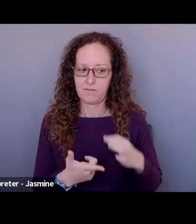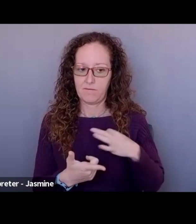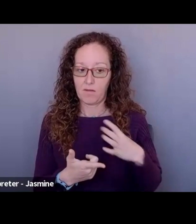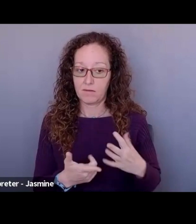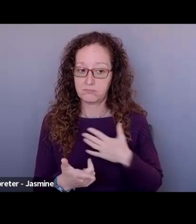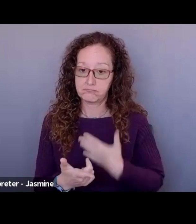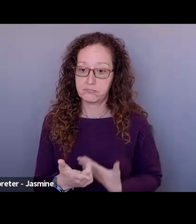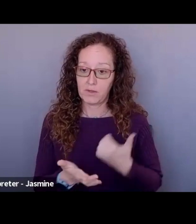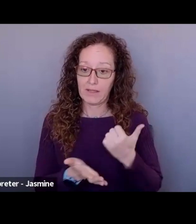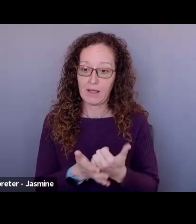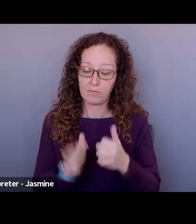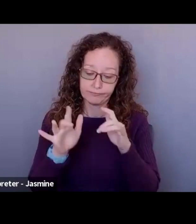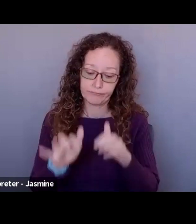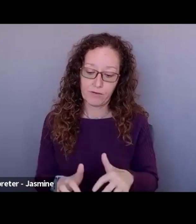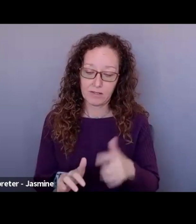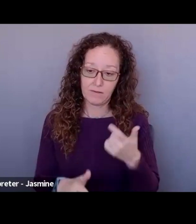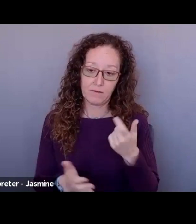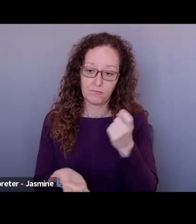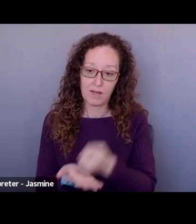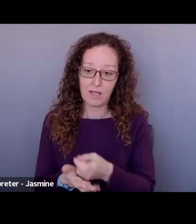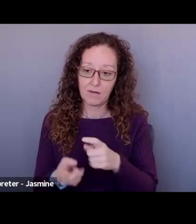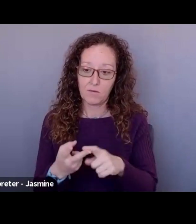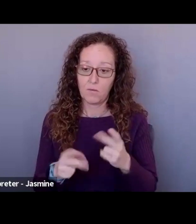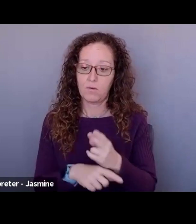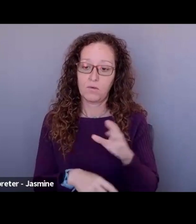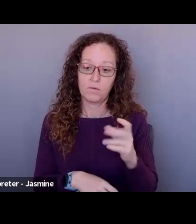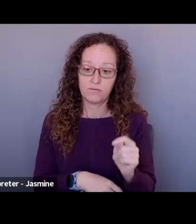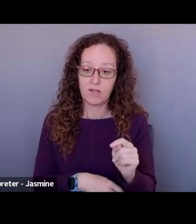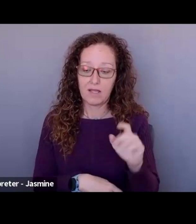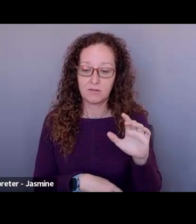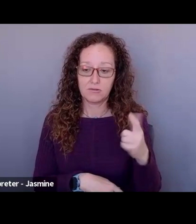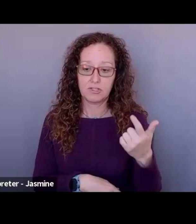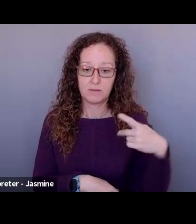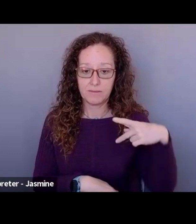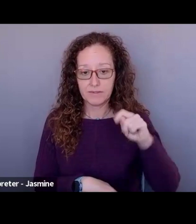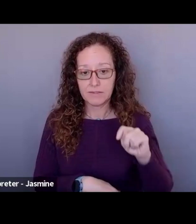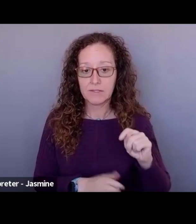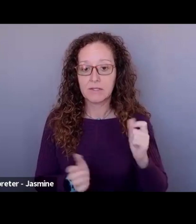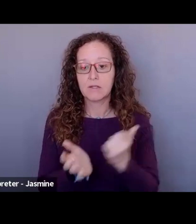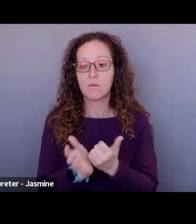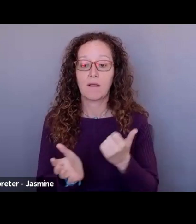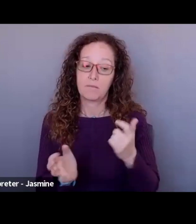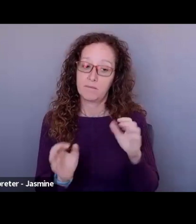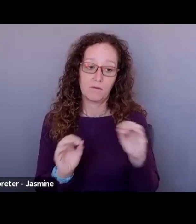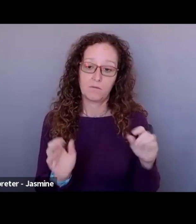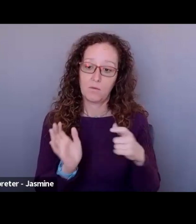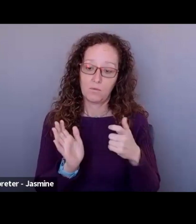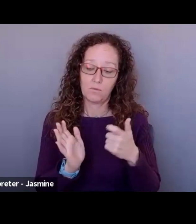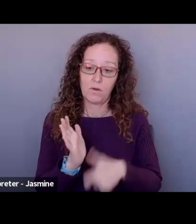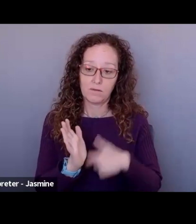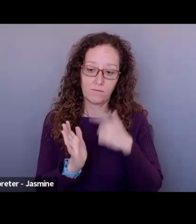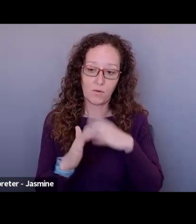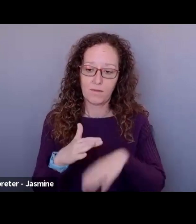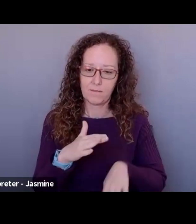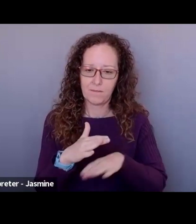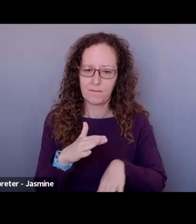you with the grant writing. You can use chat GPT to get you going, um, which is, is free for the basic, uh, subscribe,